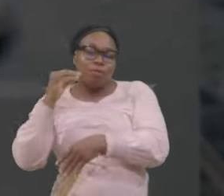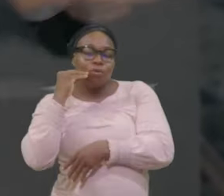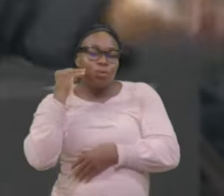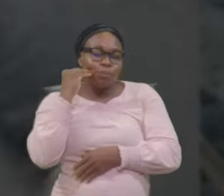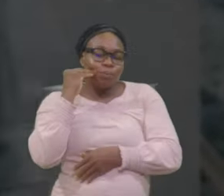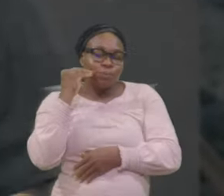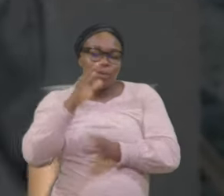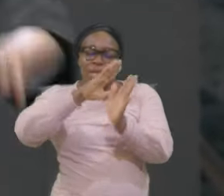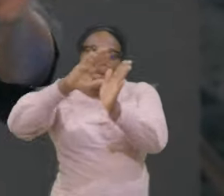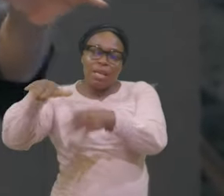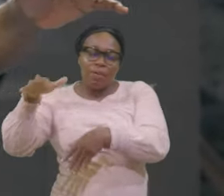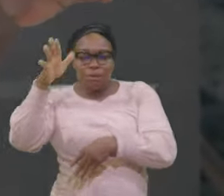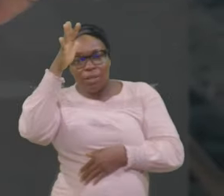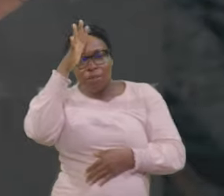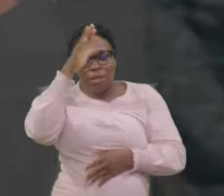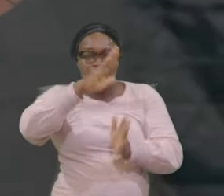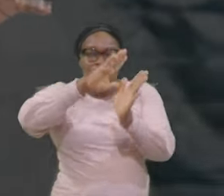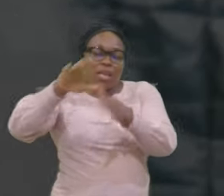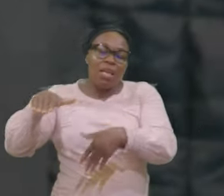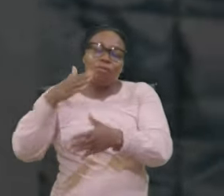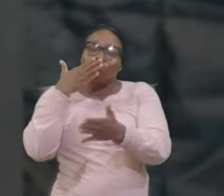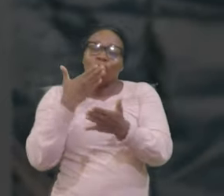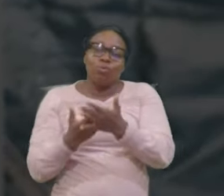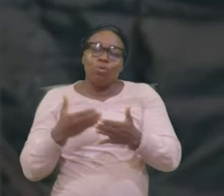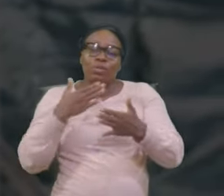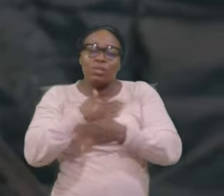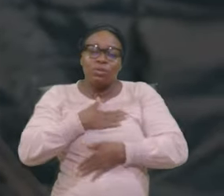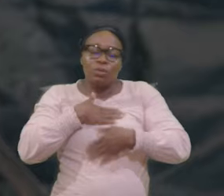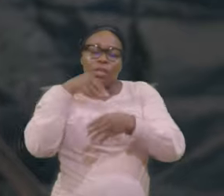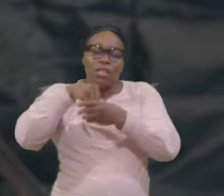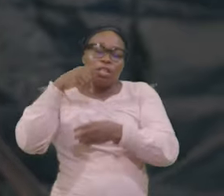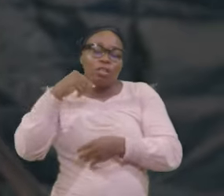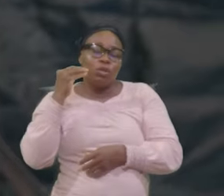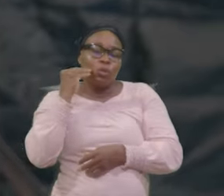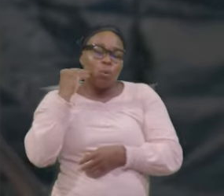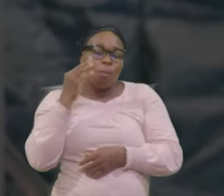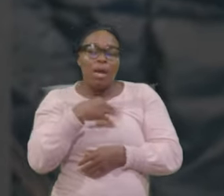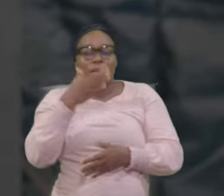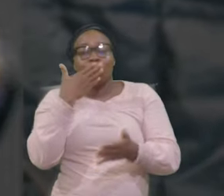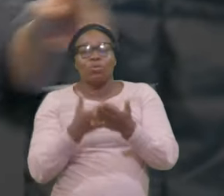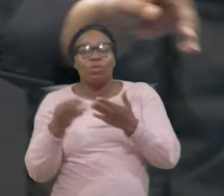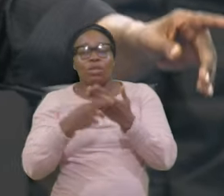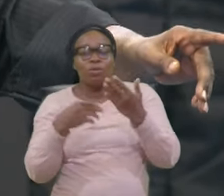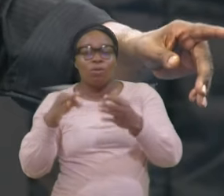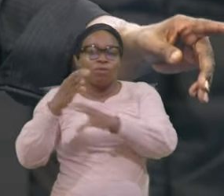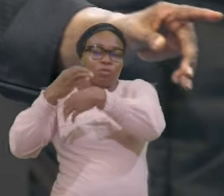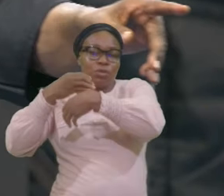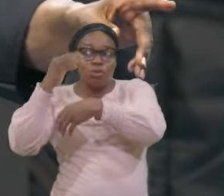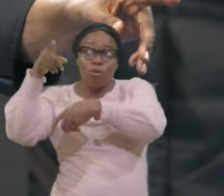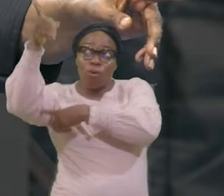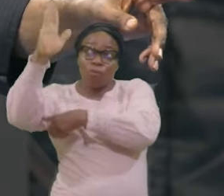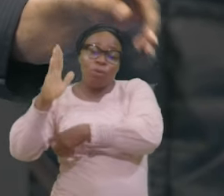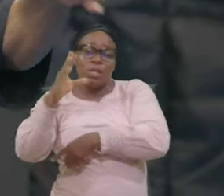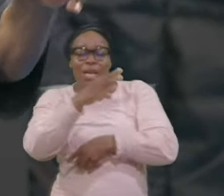left The goodness Of the home And I left The goodness Of the creation Of God Since I Took